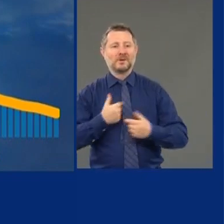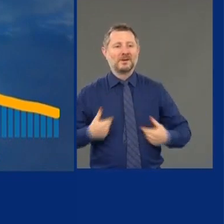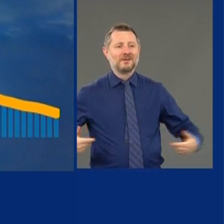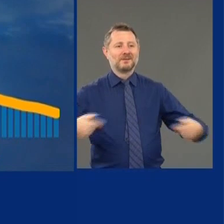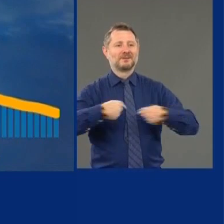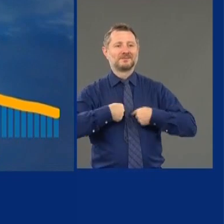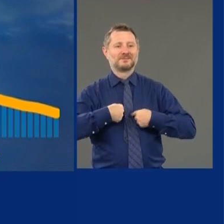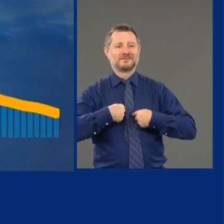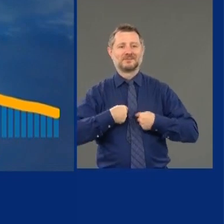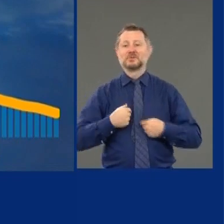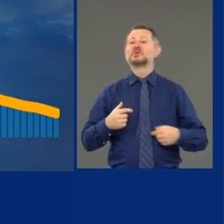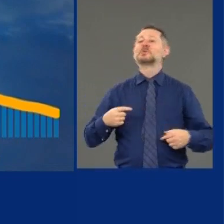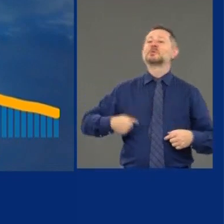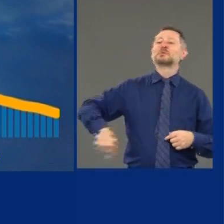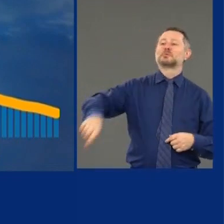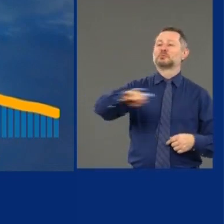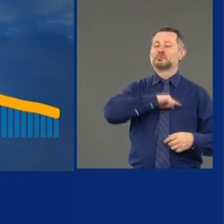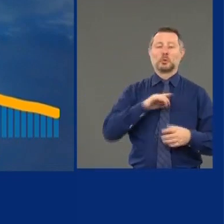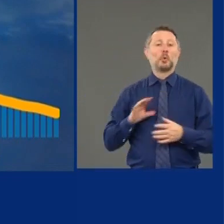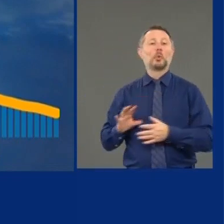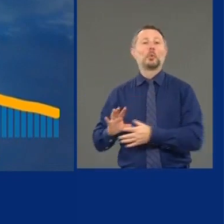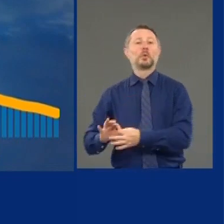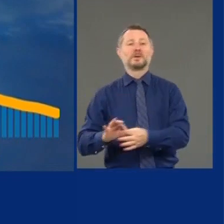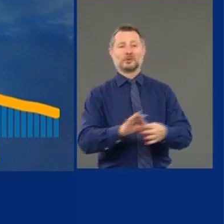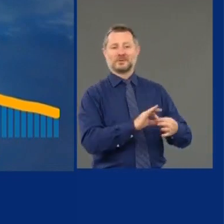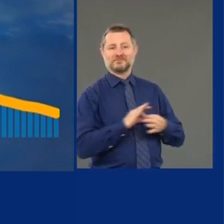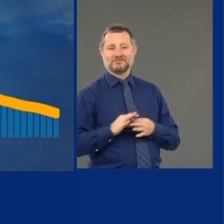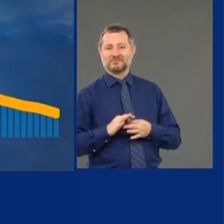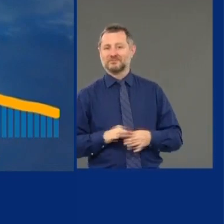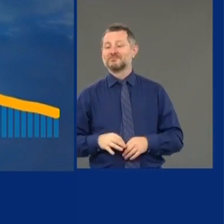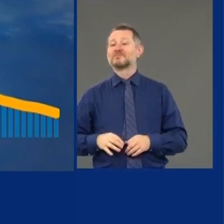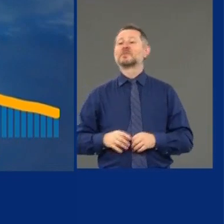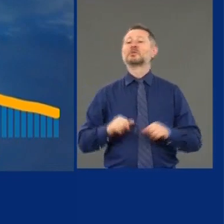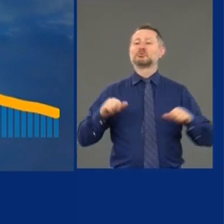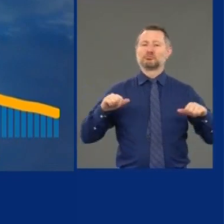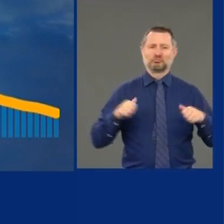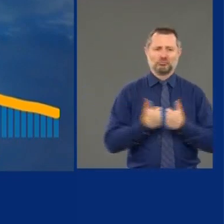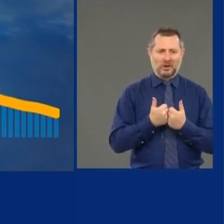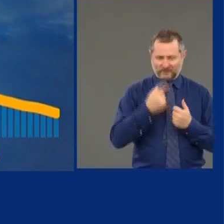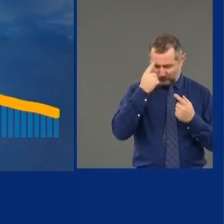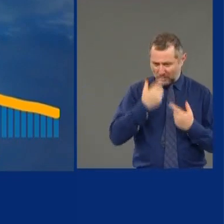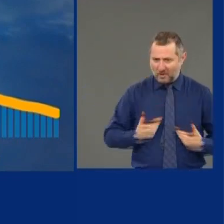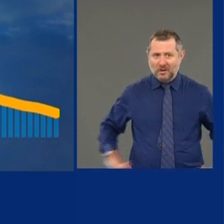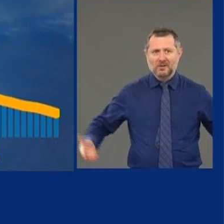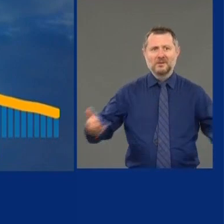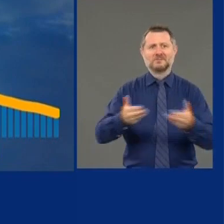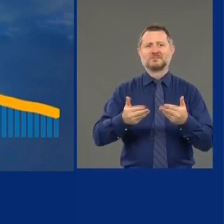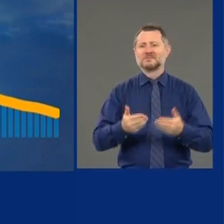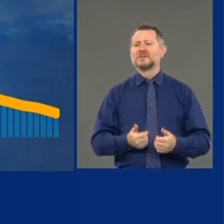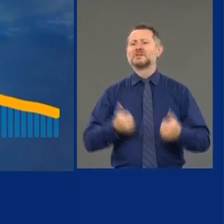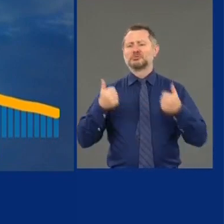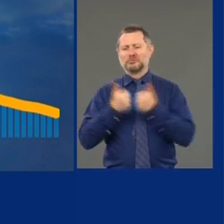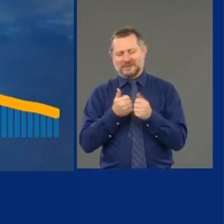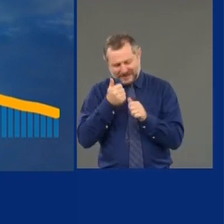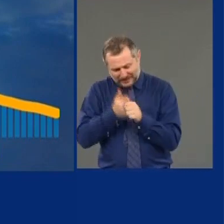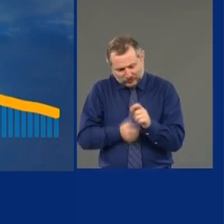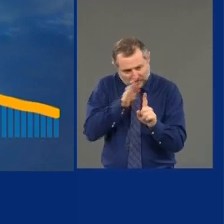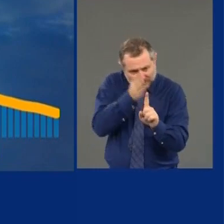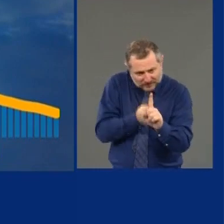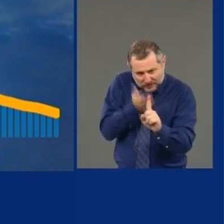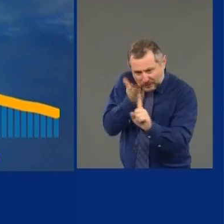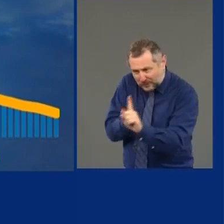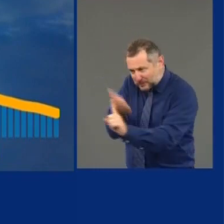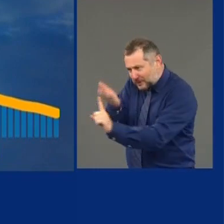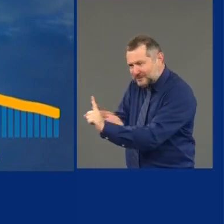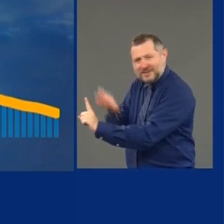And we did it together. A challenge for all of us, but a challenge for each of us. Each of us